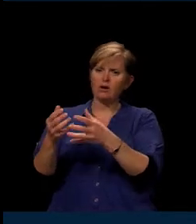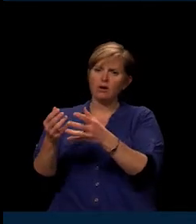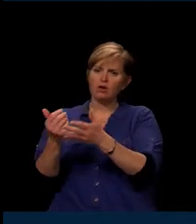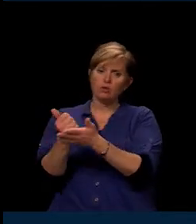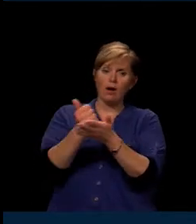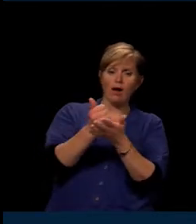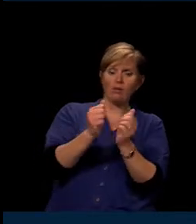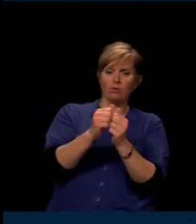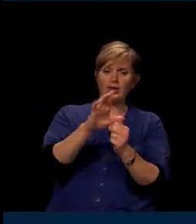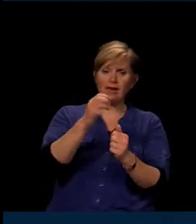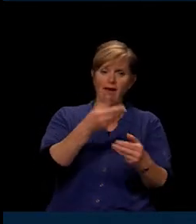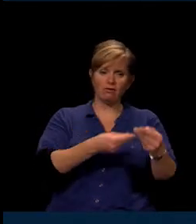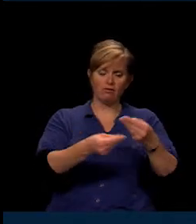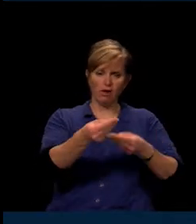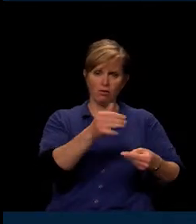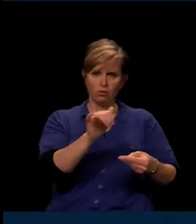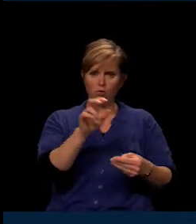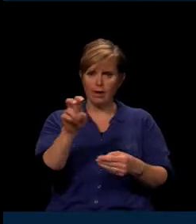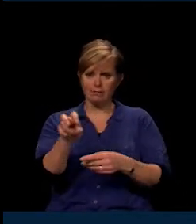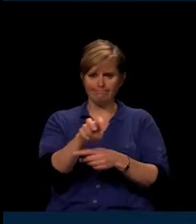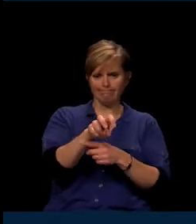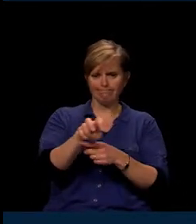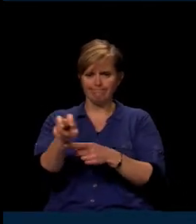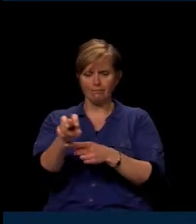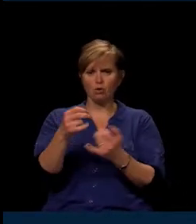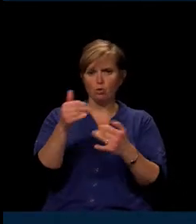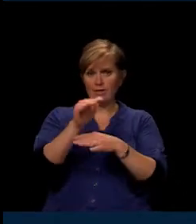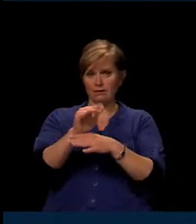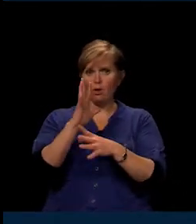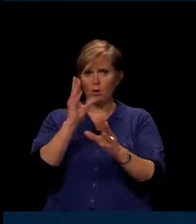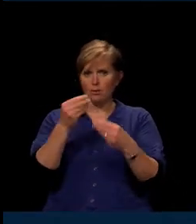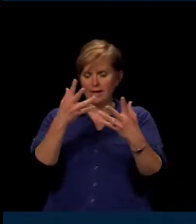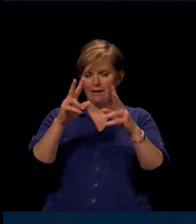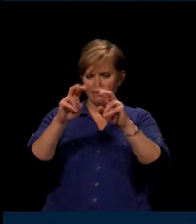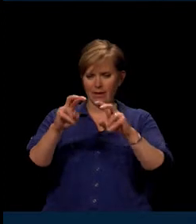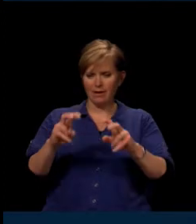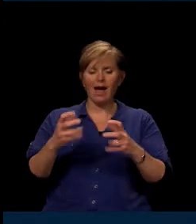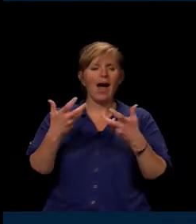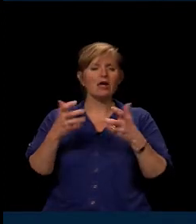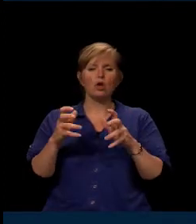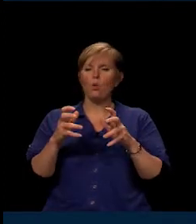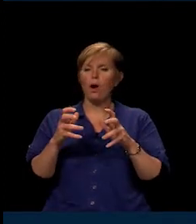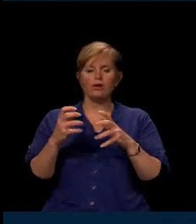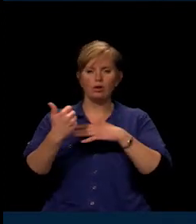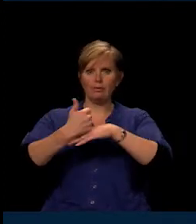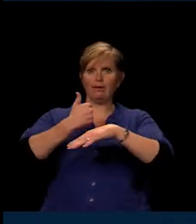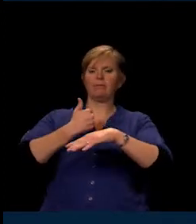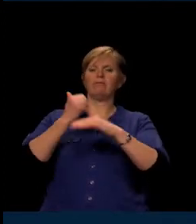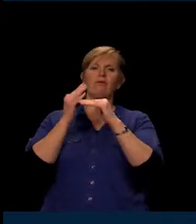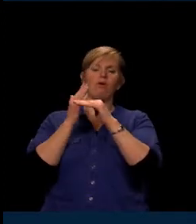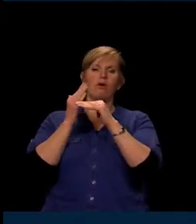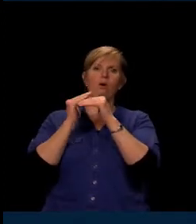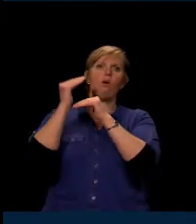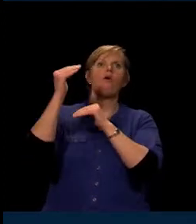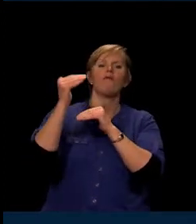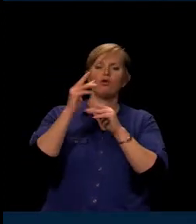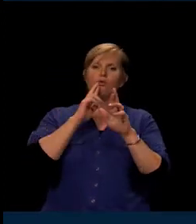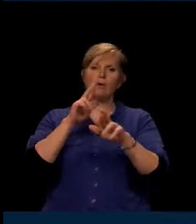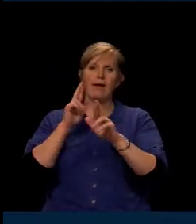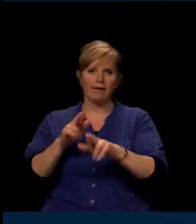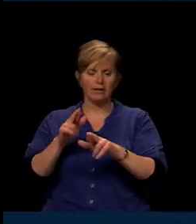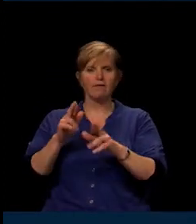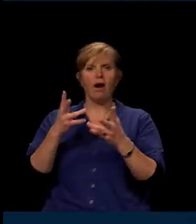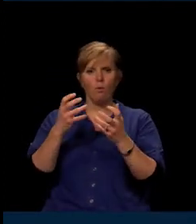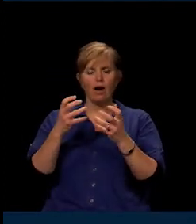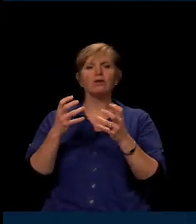So this evening, I want to do my analysis, so I'm not accused of being overreactive or anything, and be completely transparent about